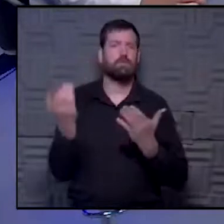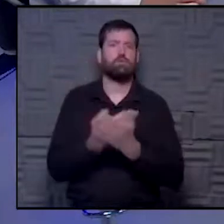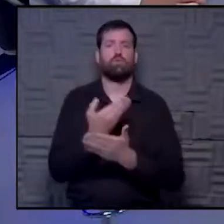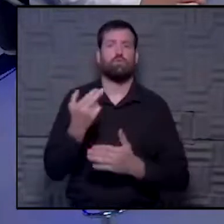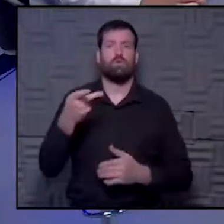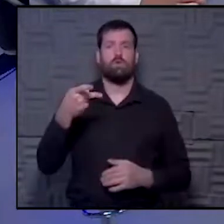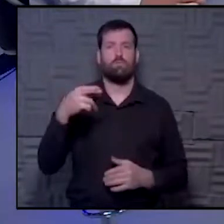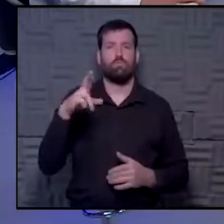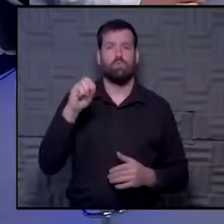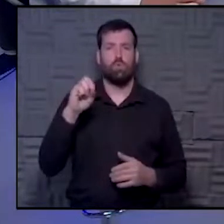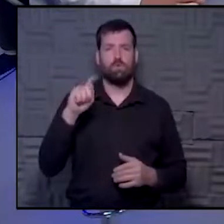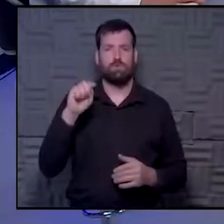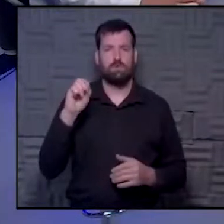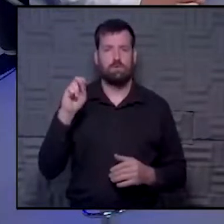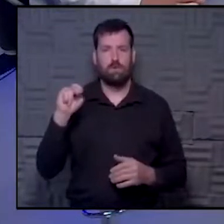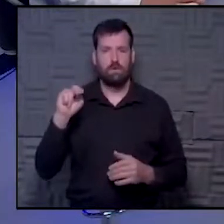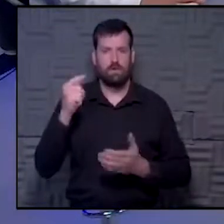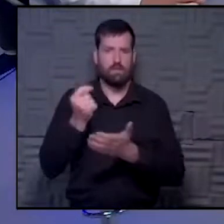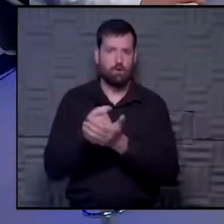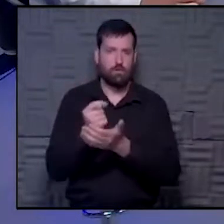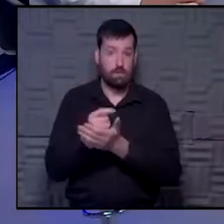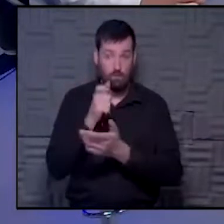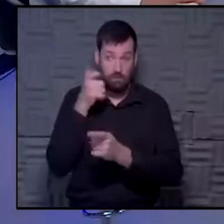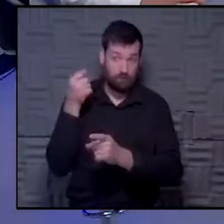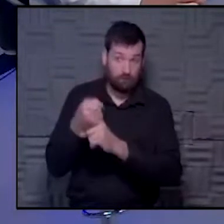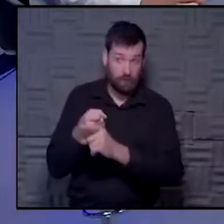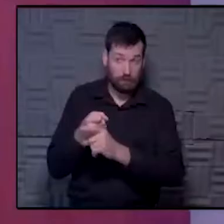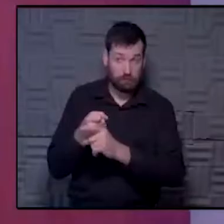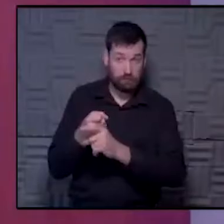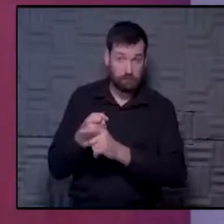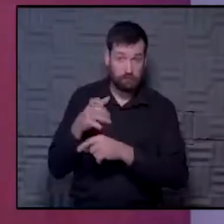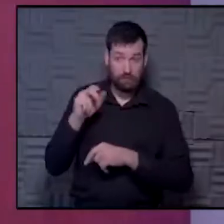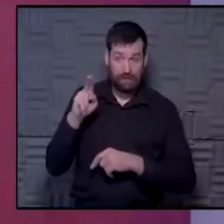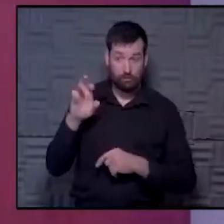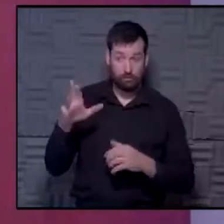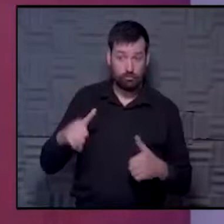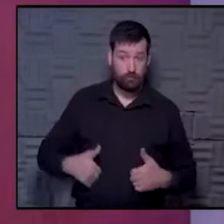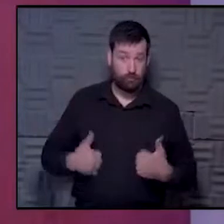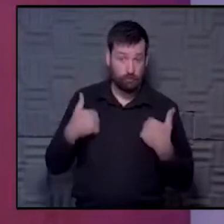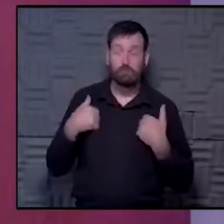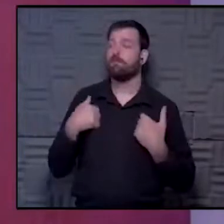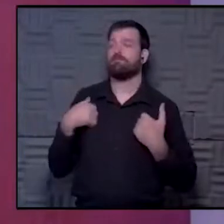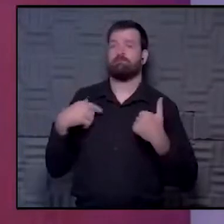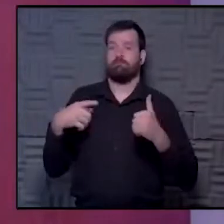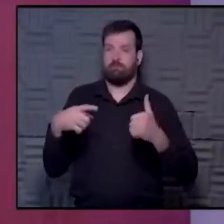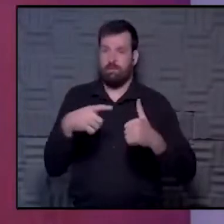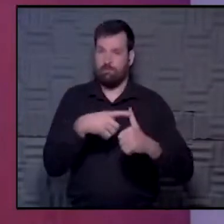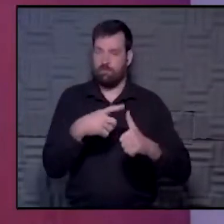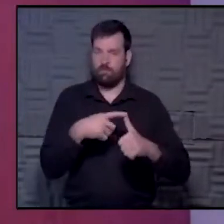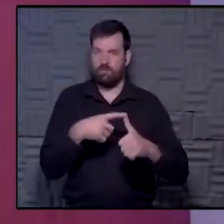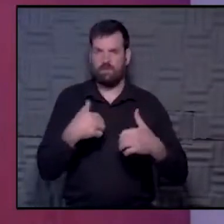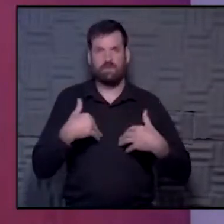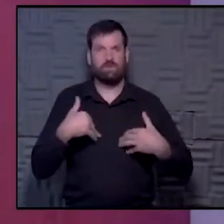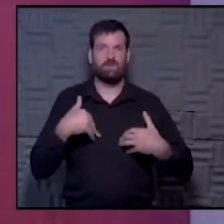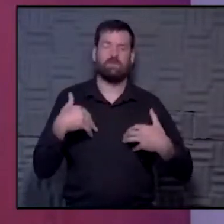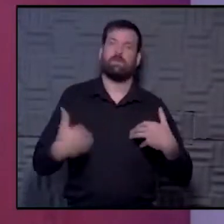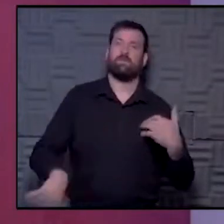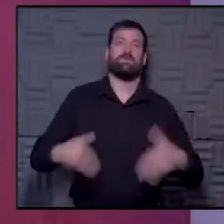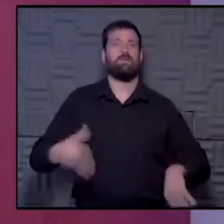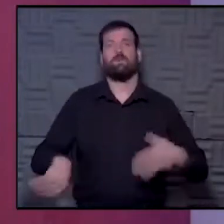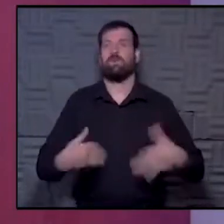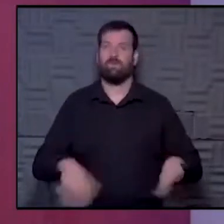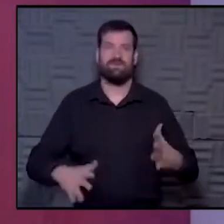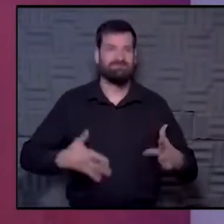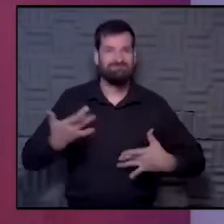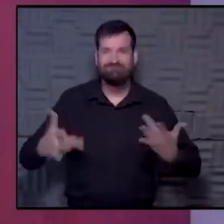therapy we'll have on cancer survival rates? Well, I would say, so first of all, I'm incredibly excited about the